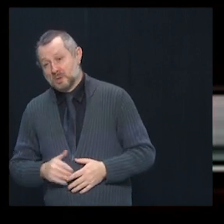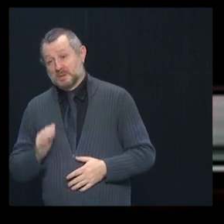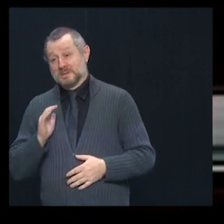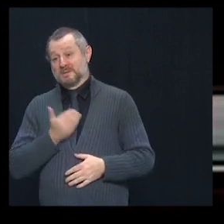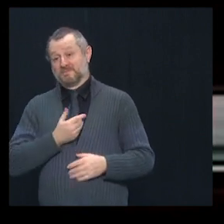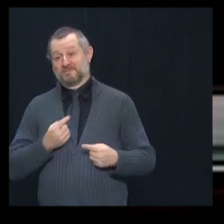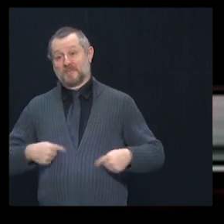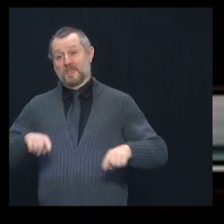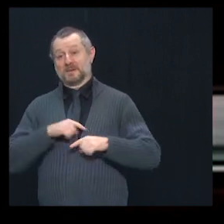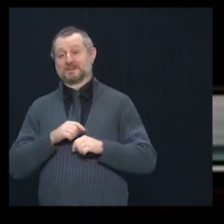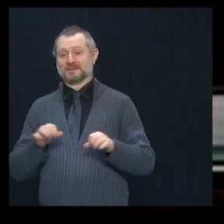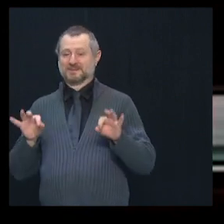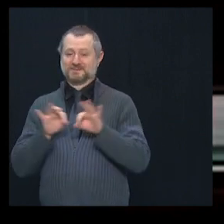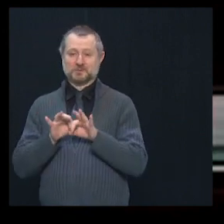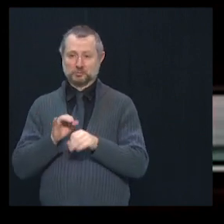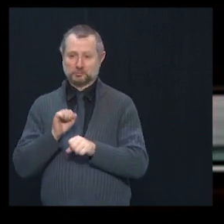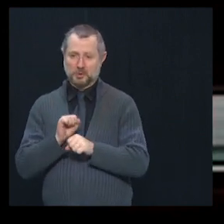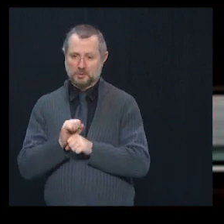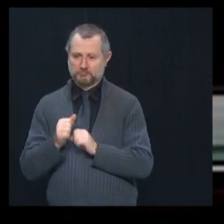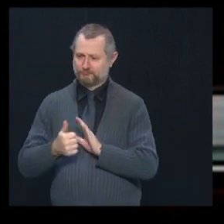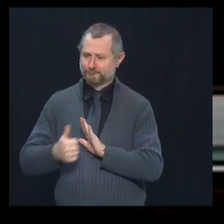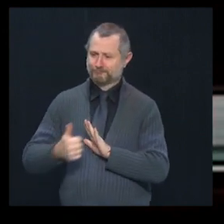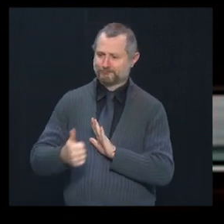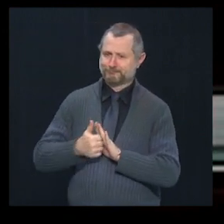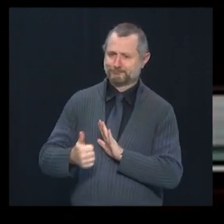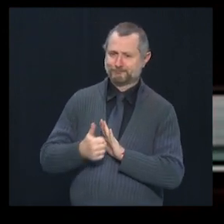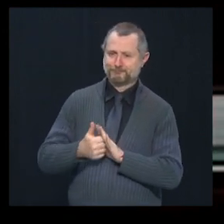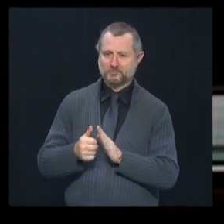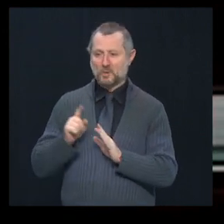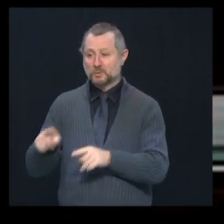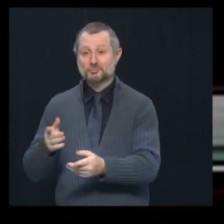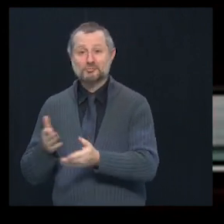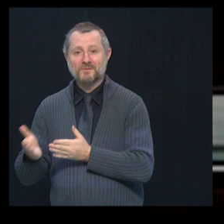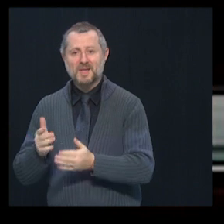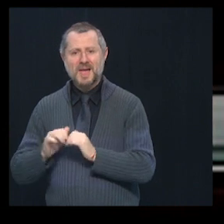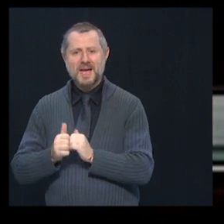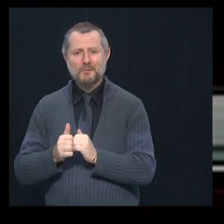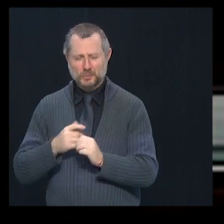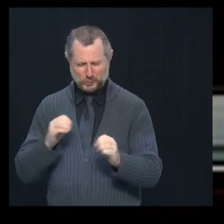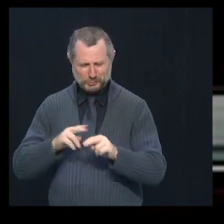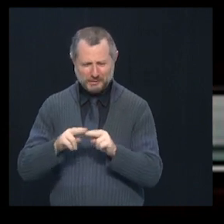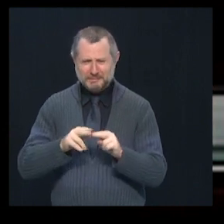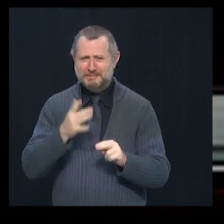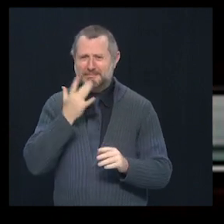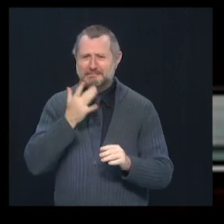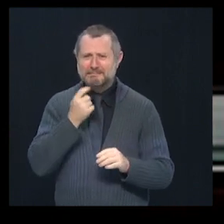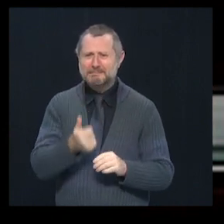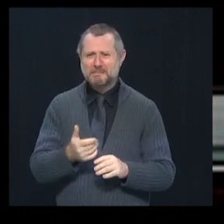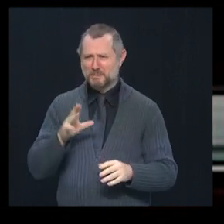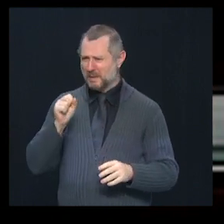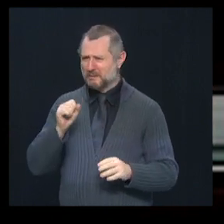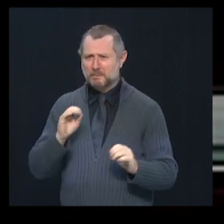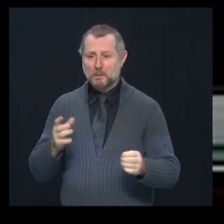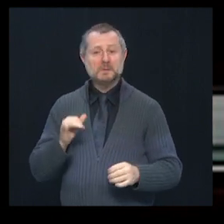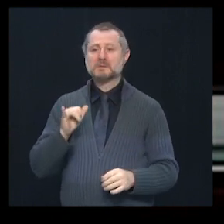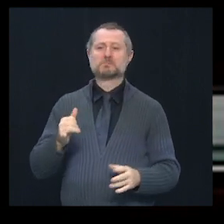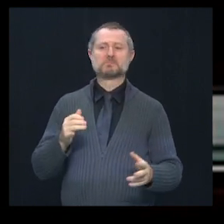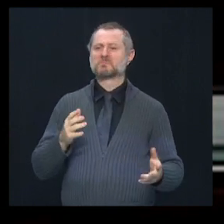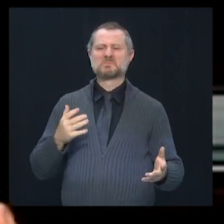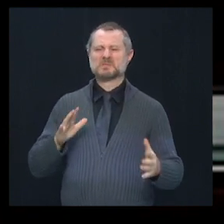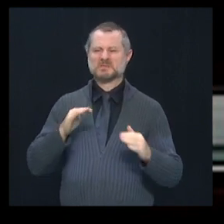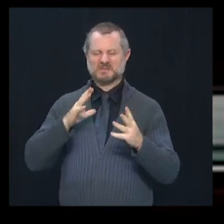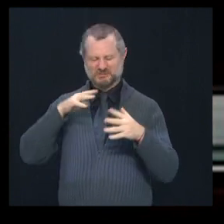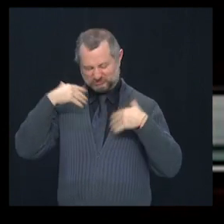from work so that they continue to serve the rest of us it's insane so no money for state government and local